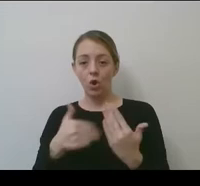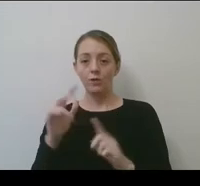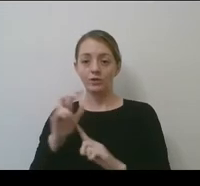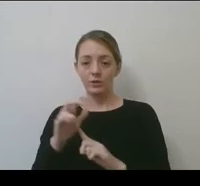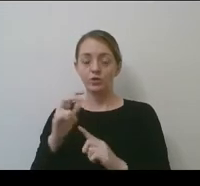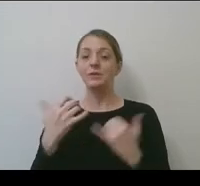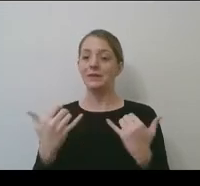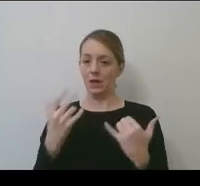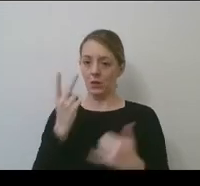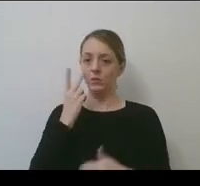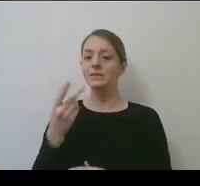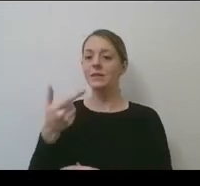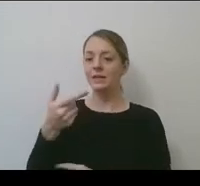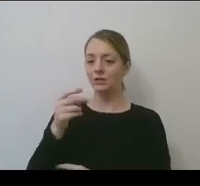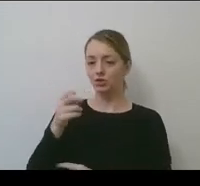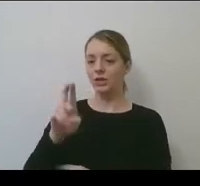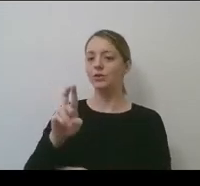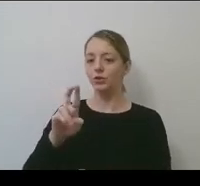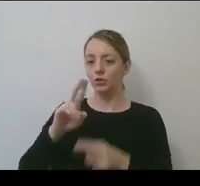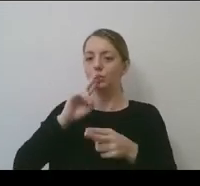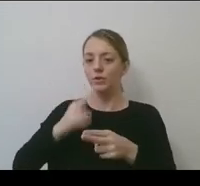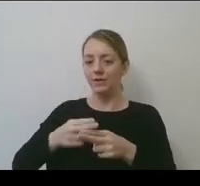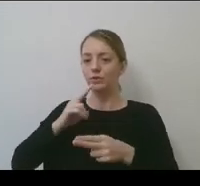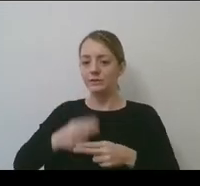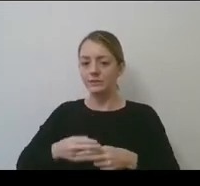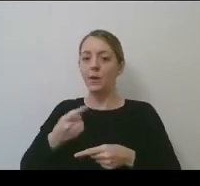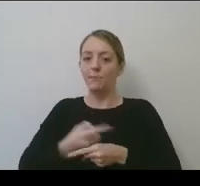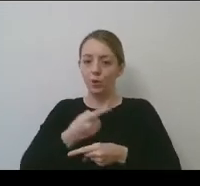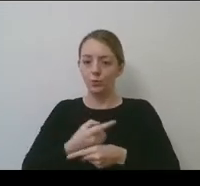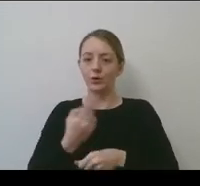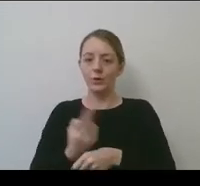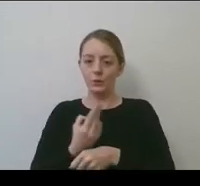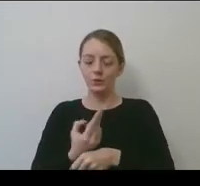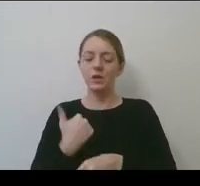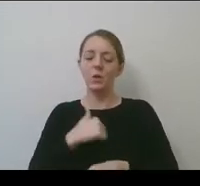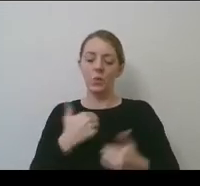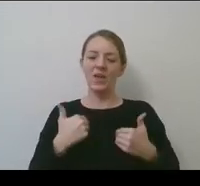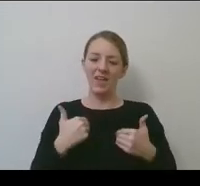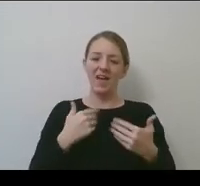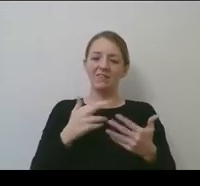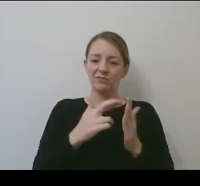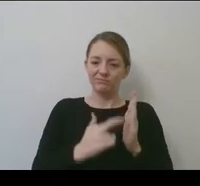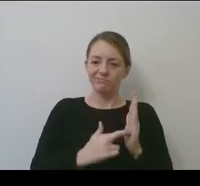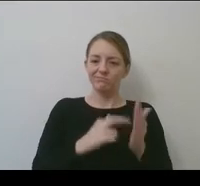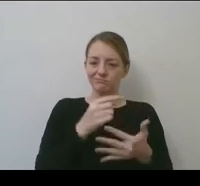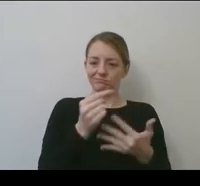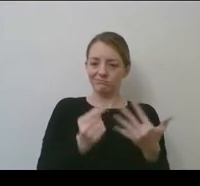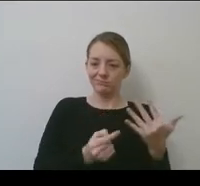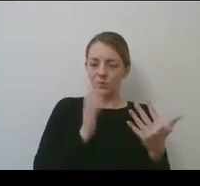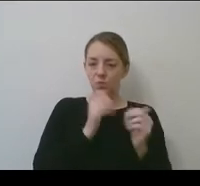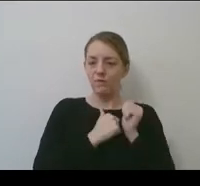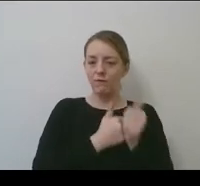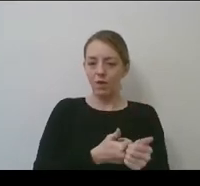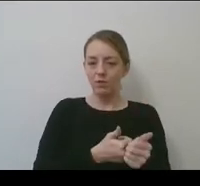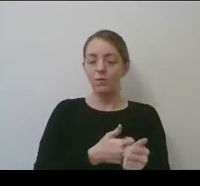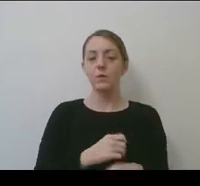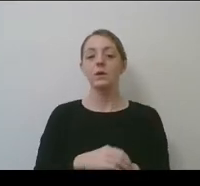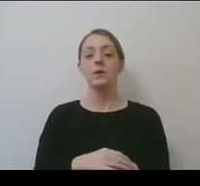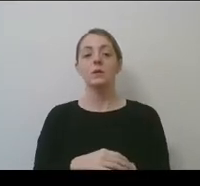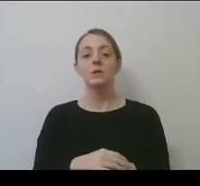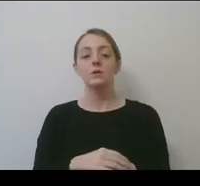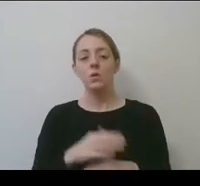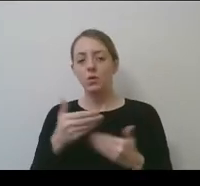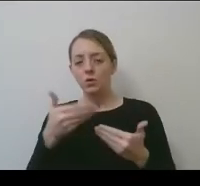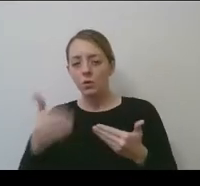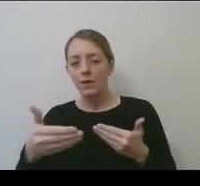gender references being appropriately used. And we have guidelines around that, that we will be following. And so if we moved, uh, two slides up,